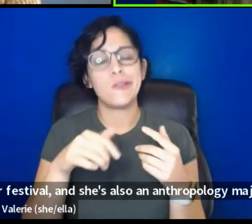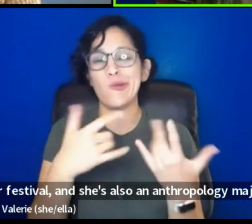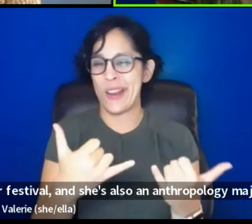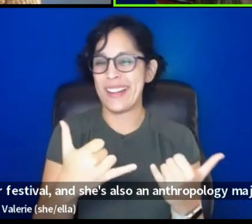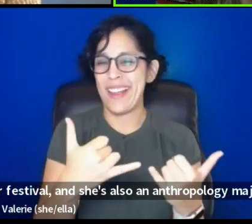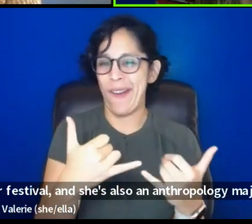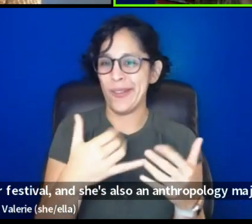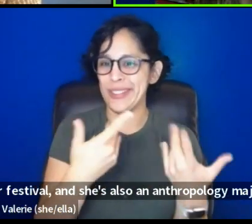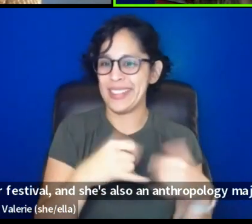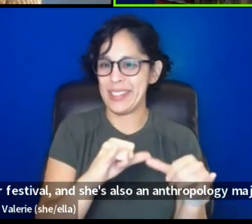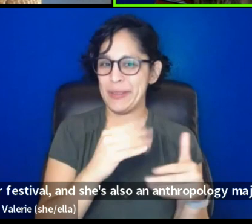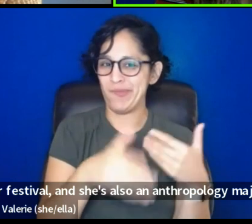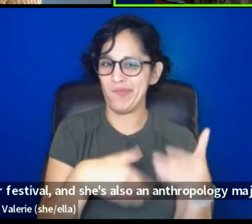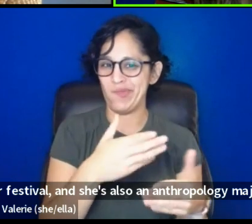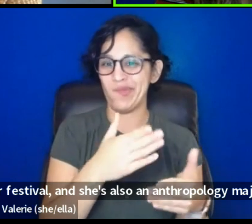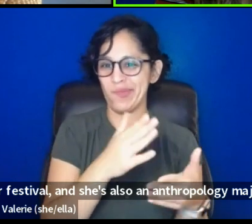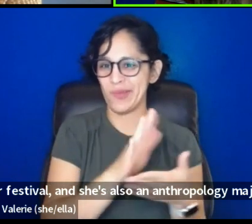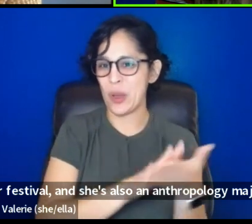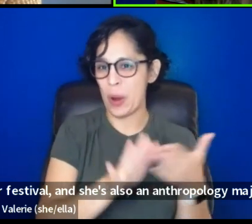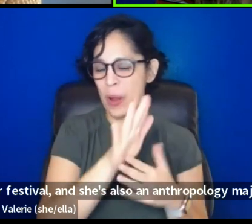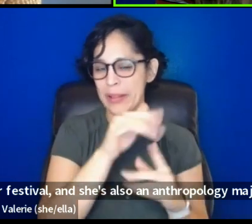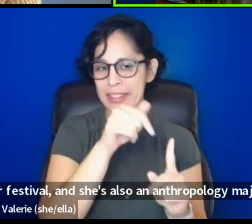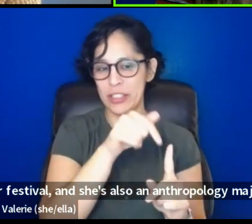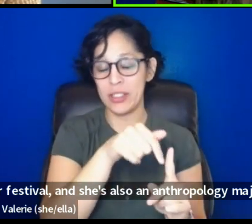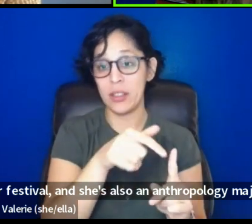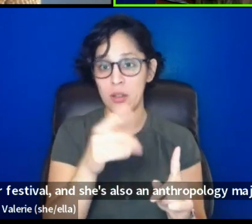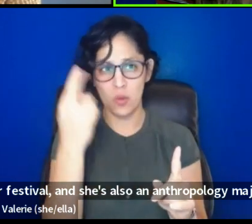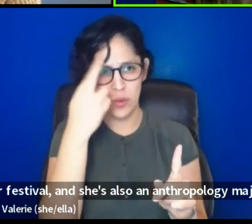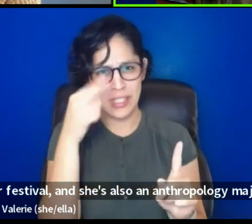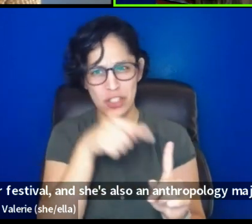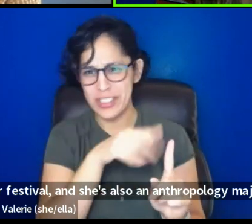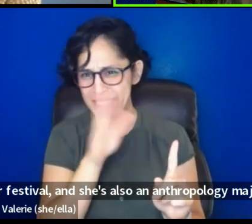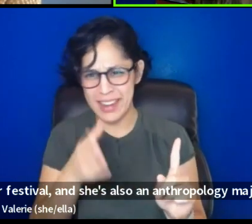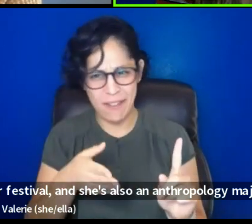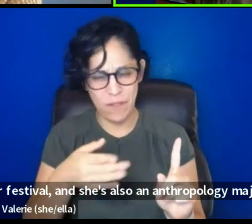now, and we found that she had never,